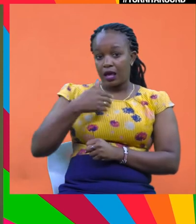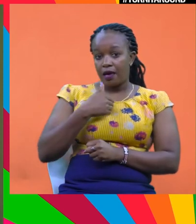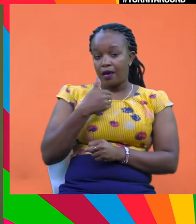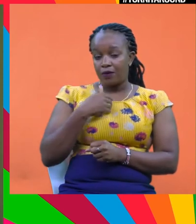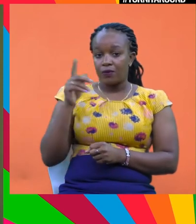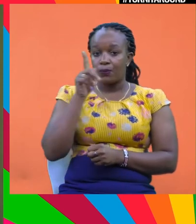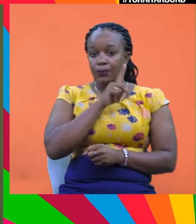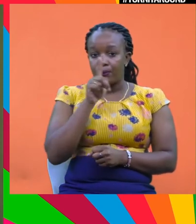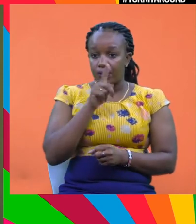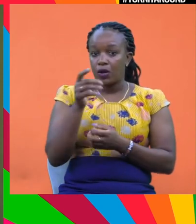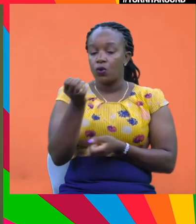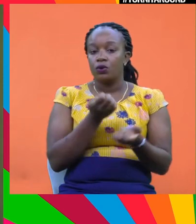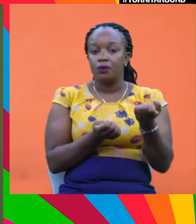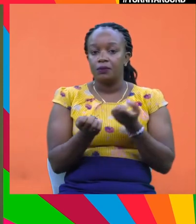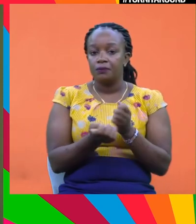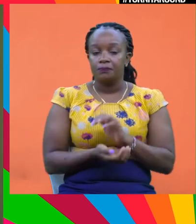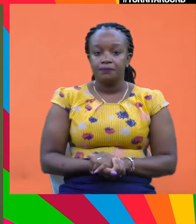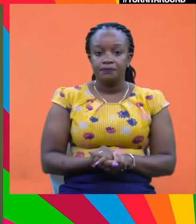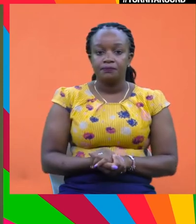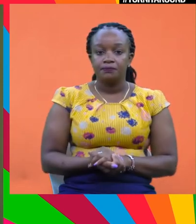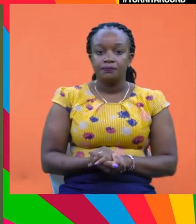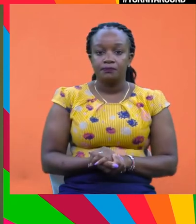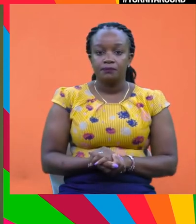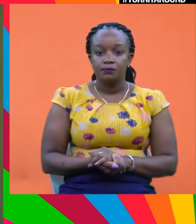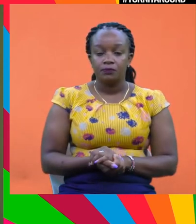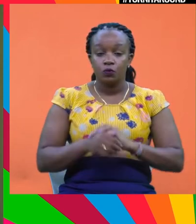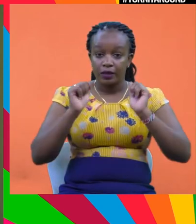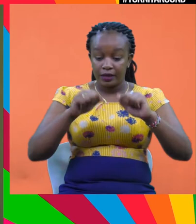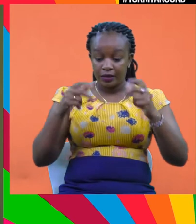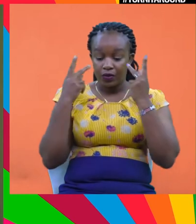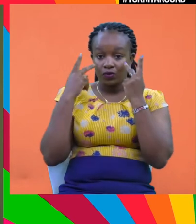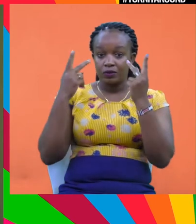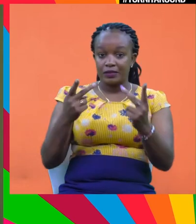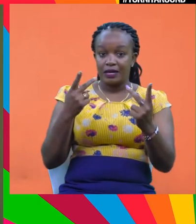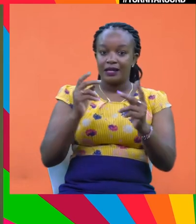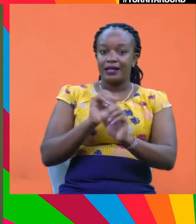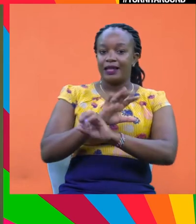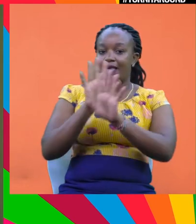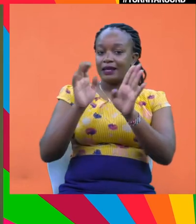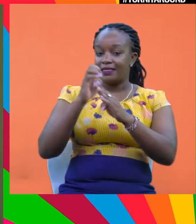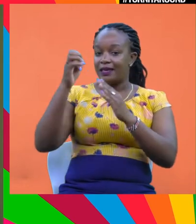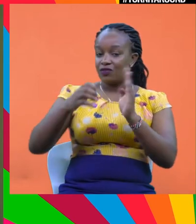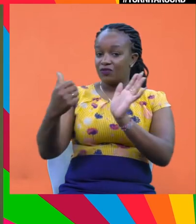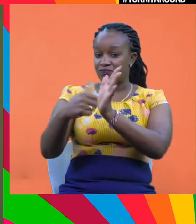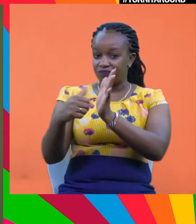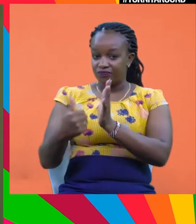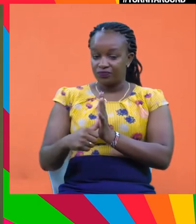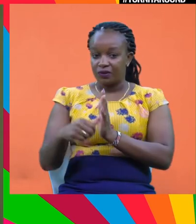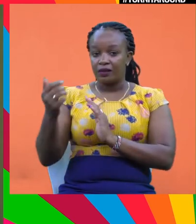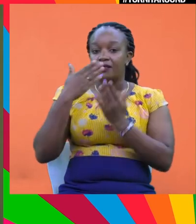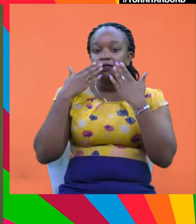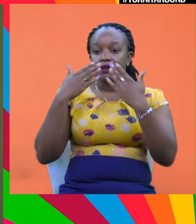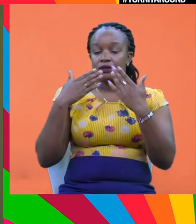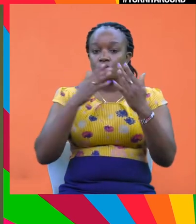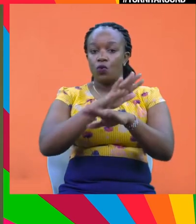a much worse economic meltdown. We can now see light at the end of the tunnel, thanks to the tremendous success